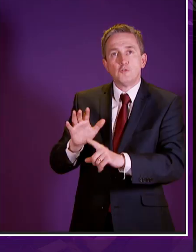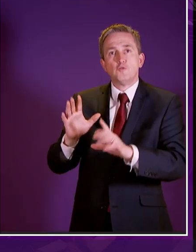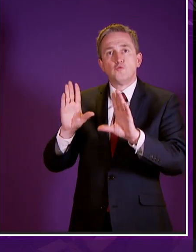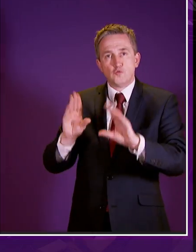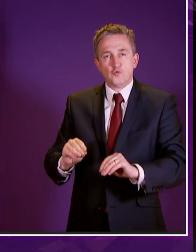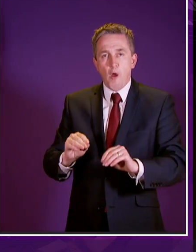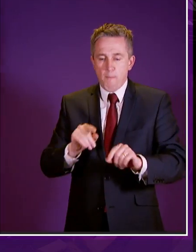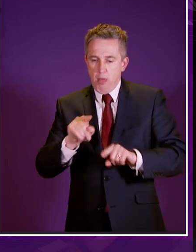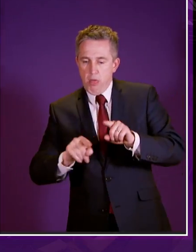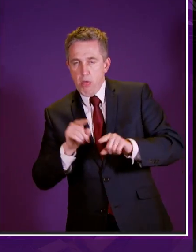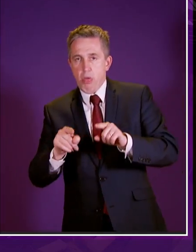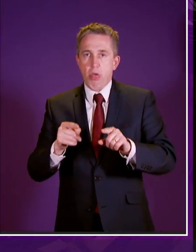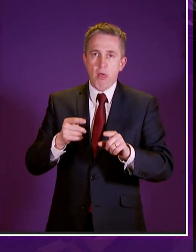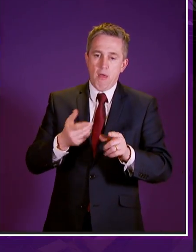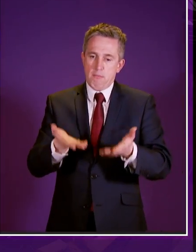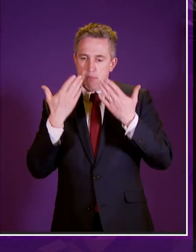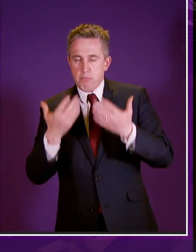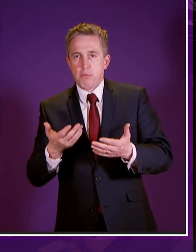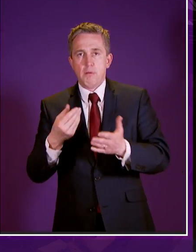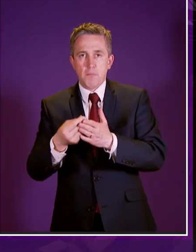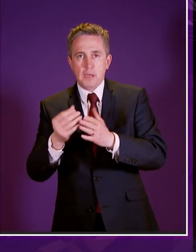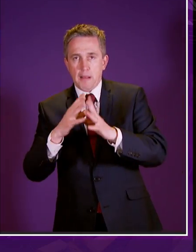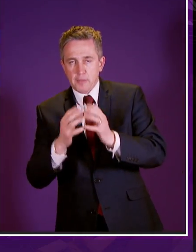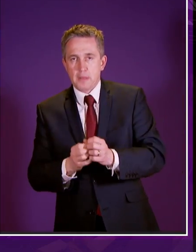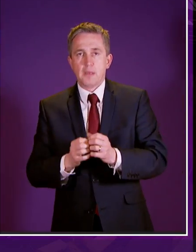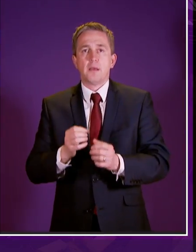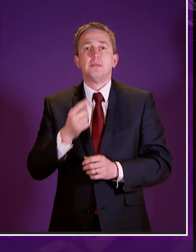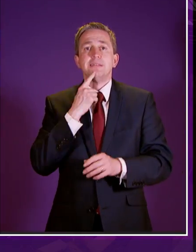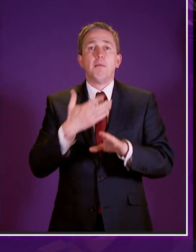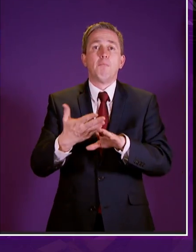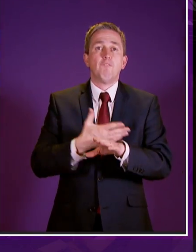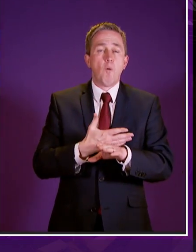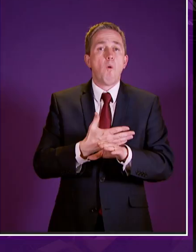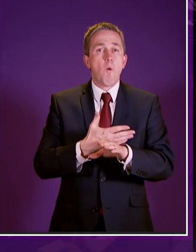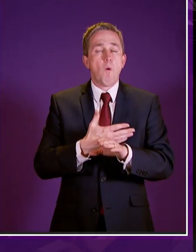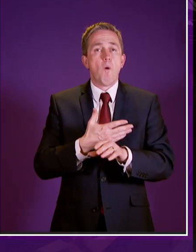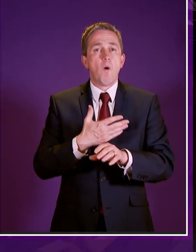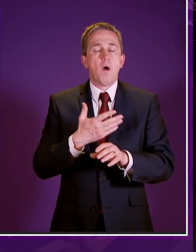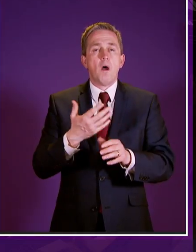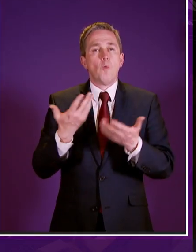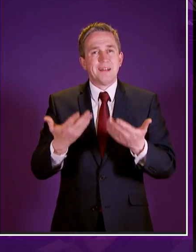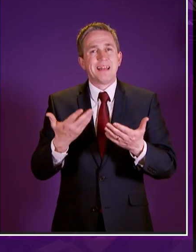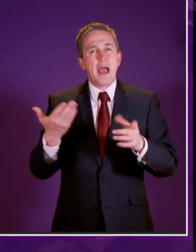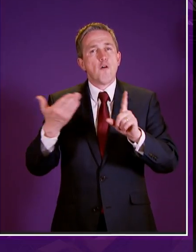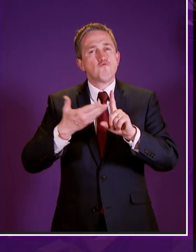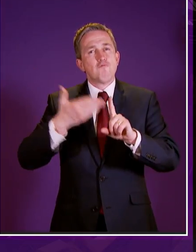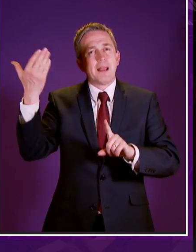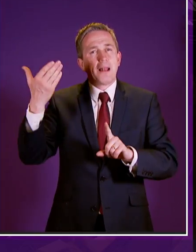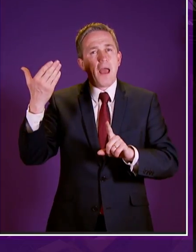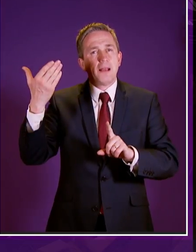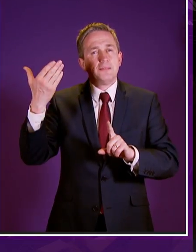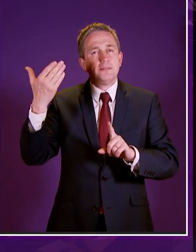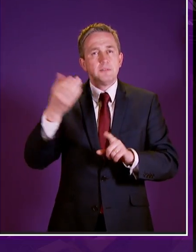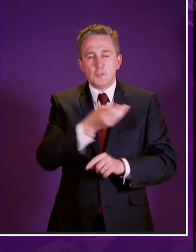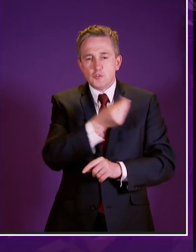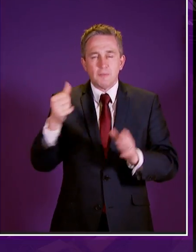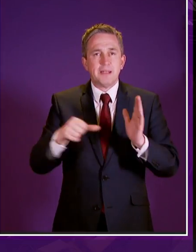control and abusive relationships but also and i think i referenced this earlier that hugely important recognition of the difficulty